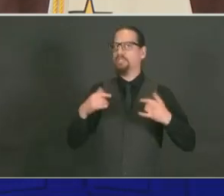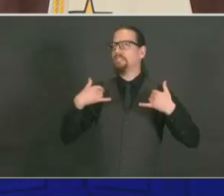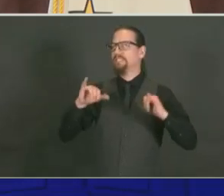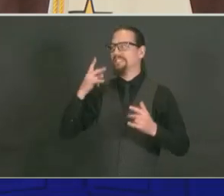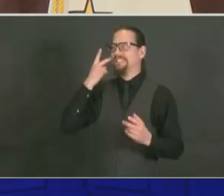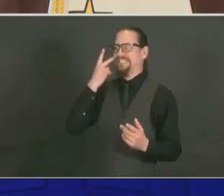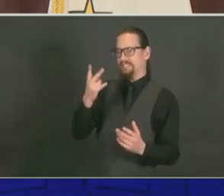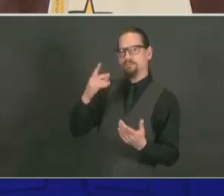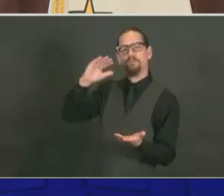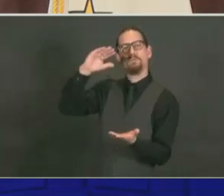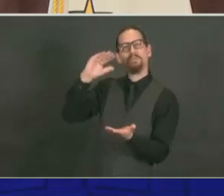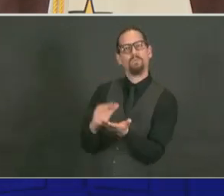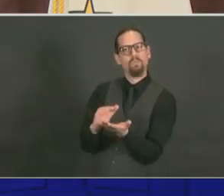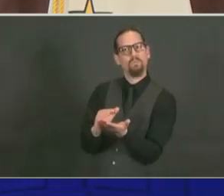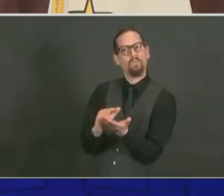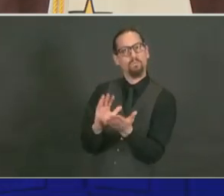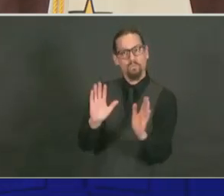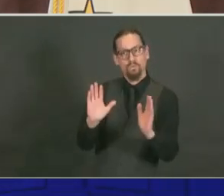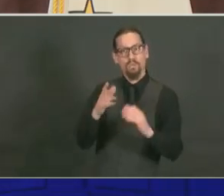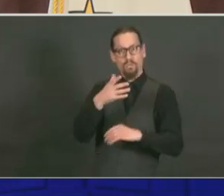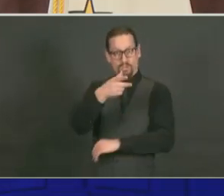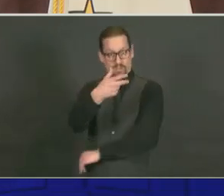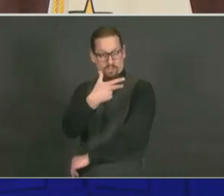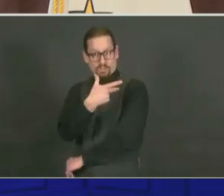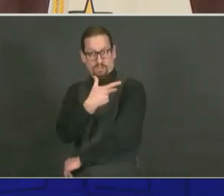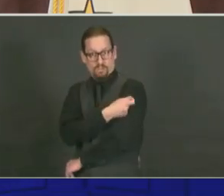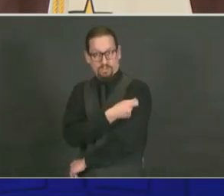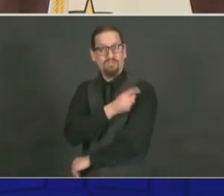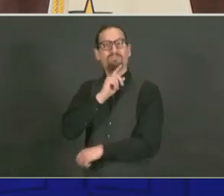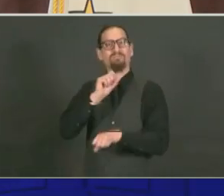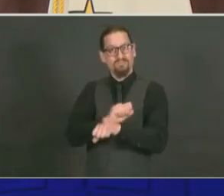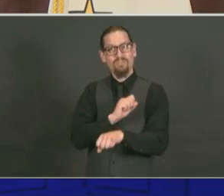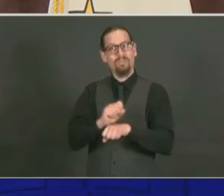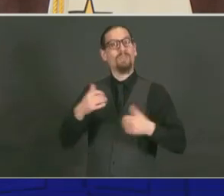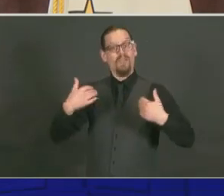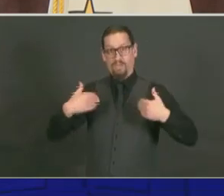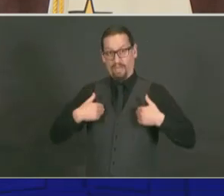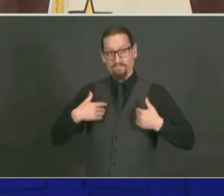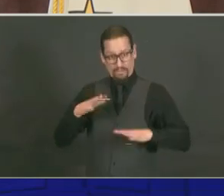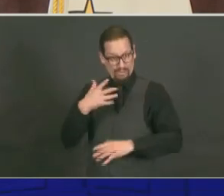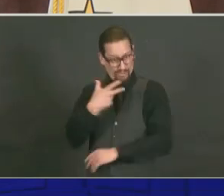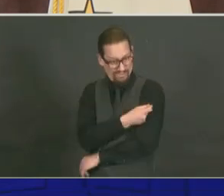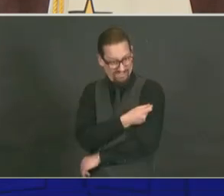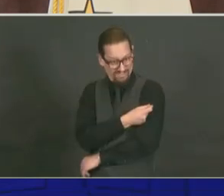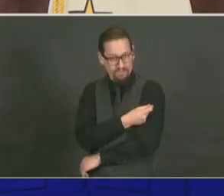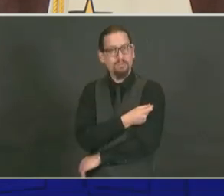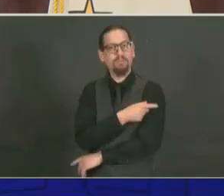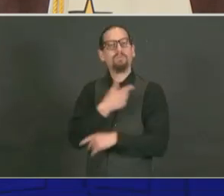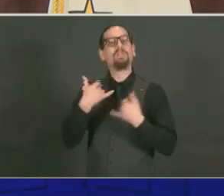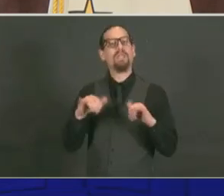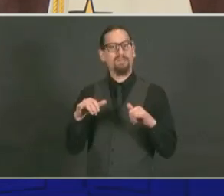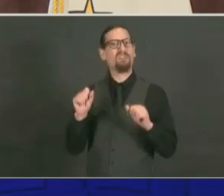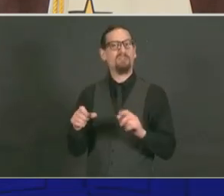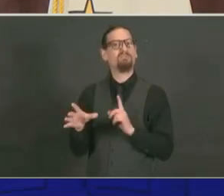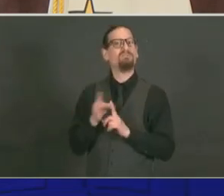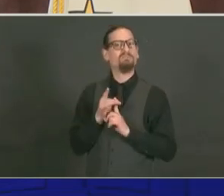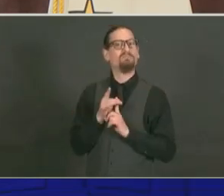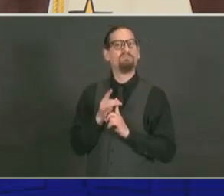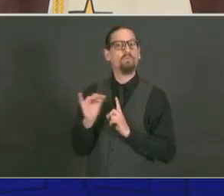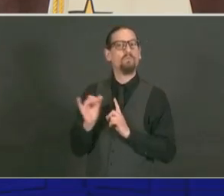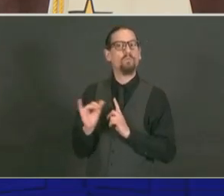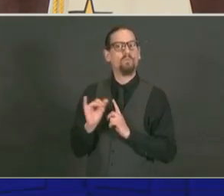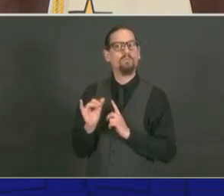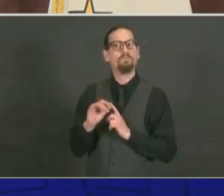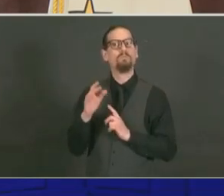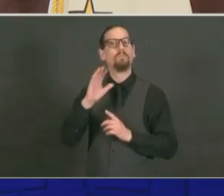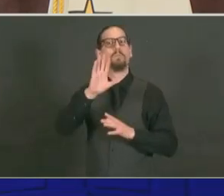-19 even after you've had the vaccine, not have any symptoms, but you could still get it and potentially